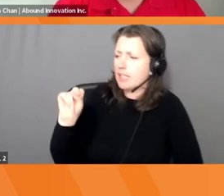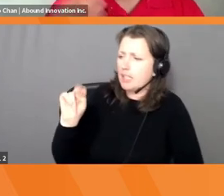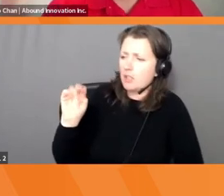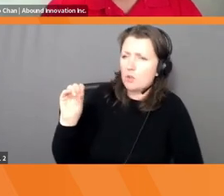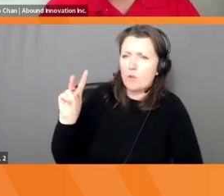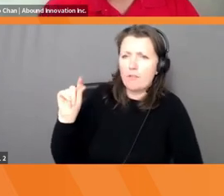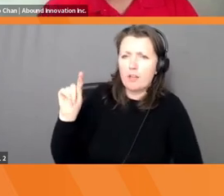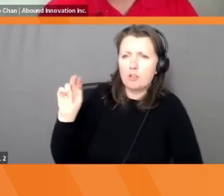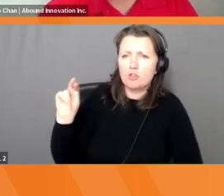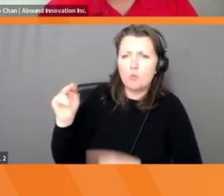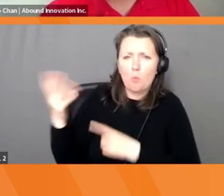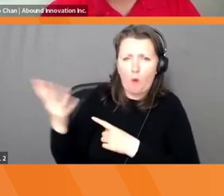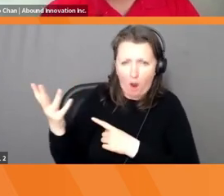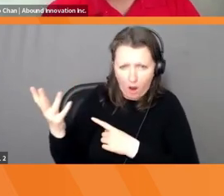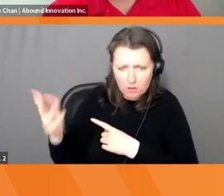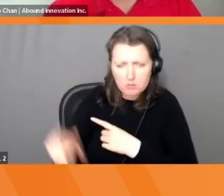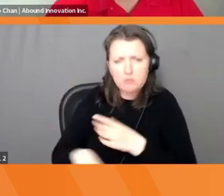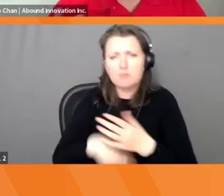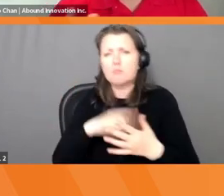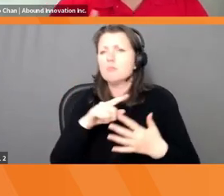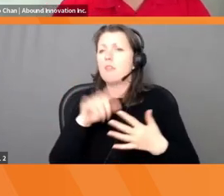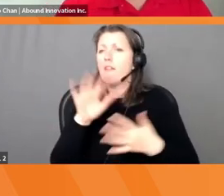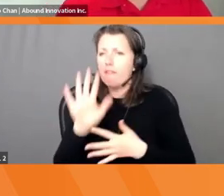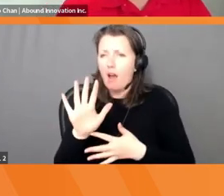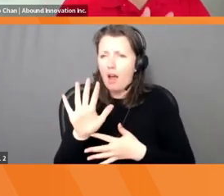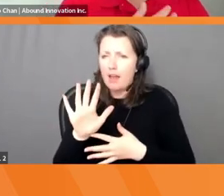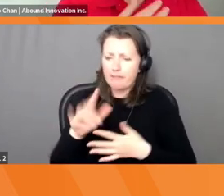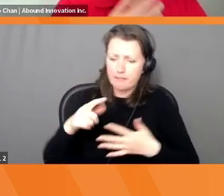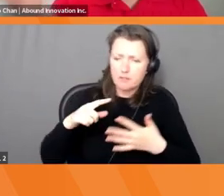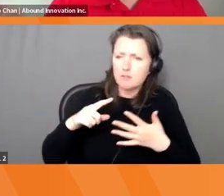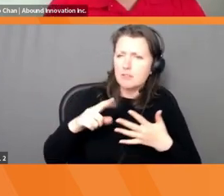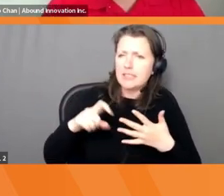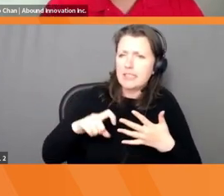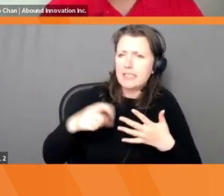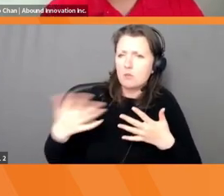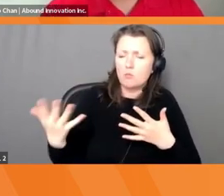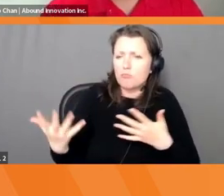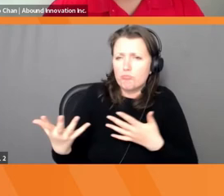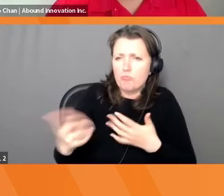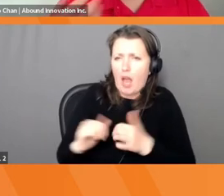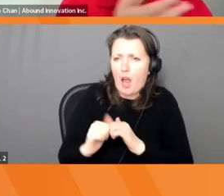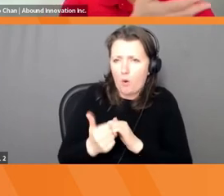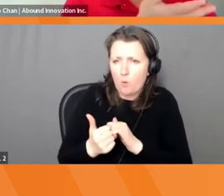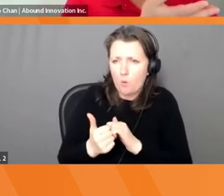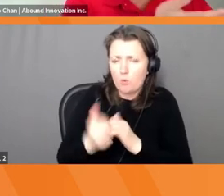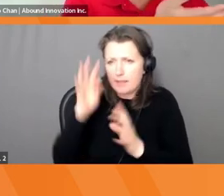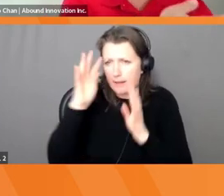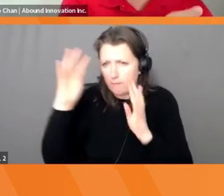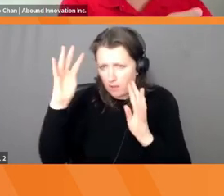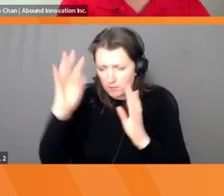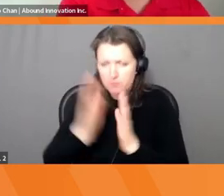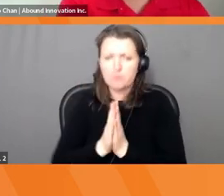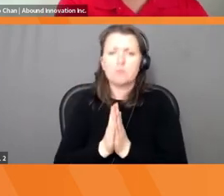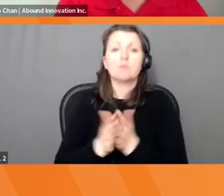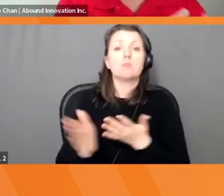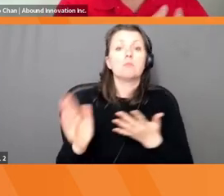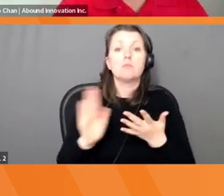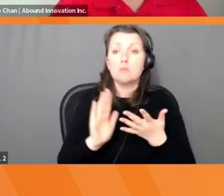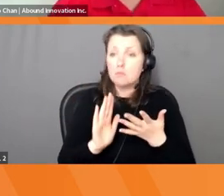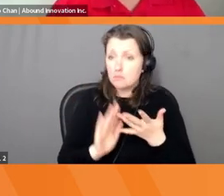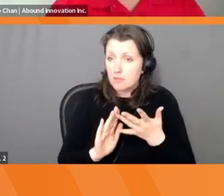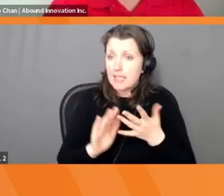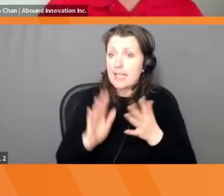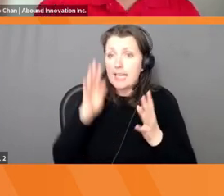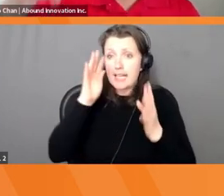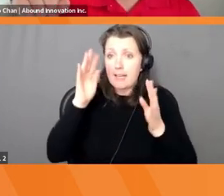uh, why it's needed. We talked about five things, why it's needed. We talked about what do innovators do and what they do is they create and see a new future, right?